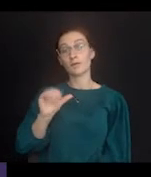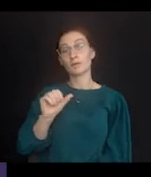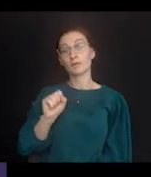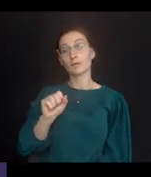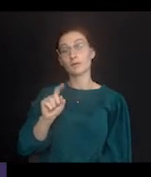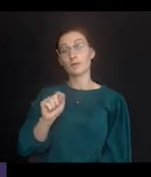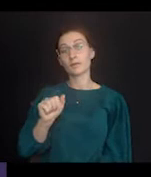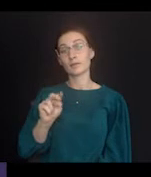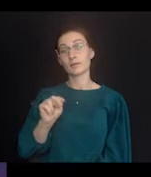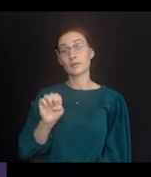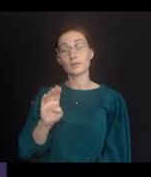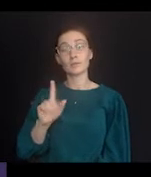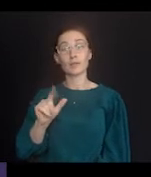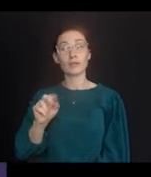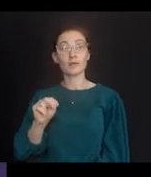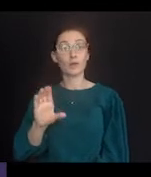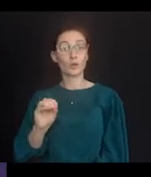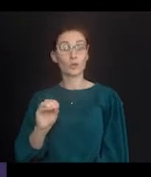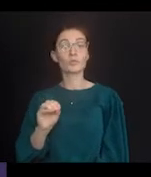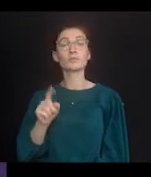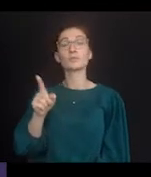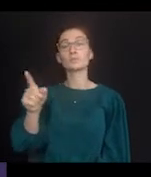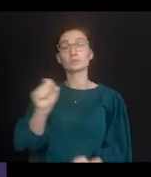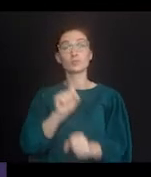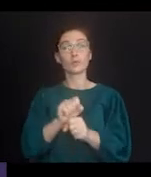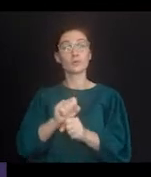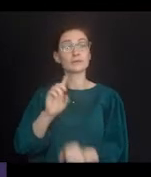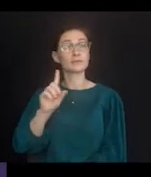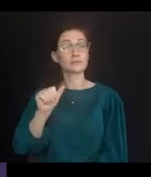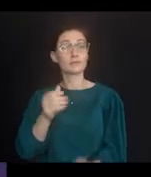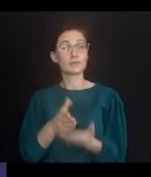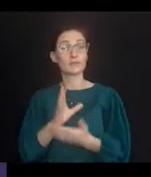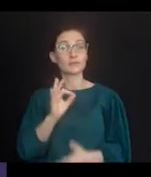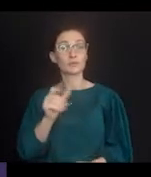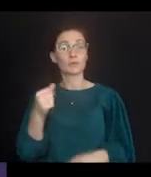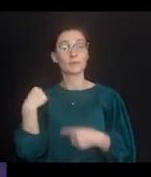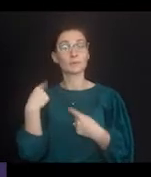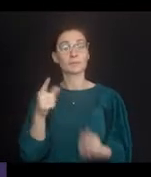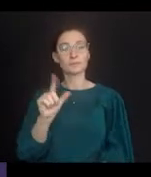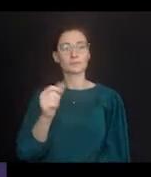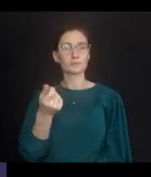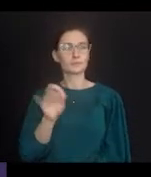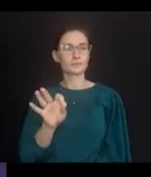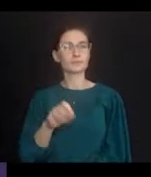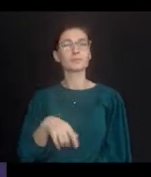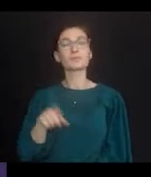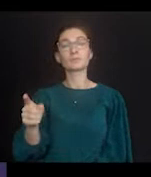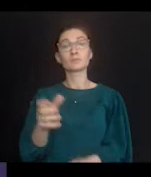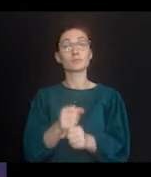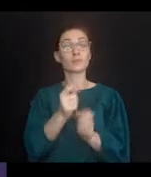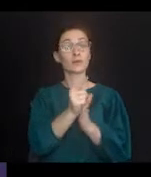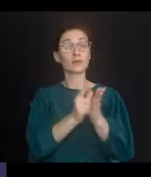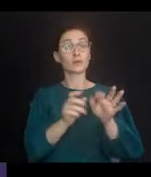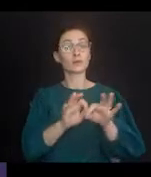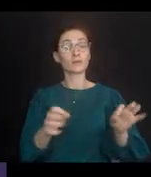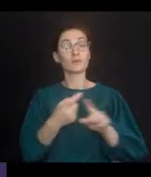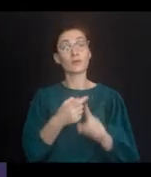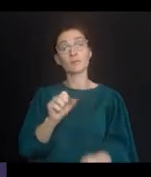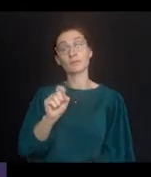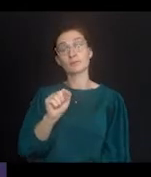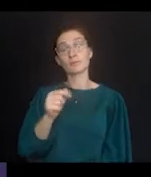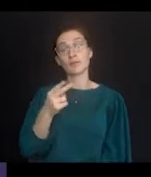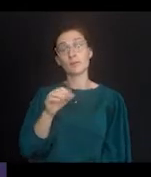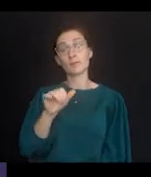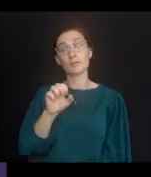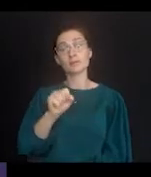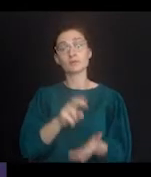About your presenter, Ms. Karam Castane-Blanco. Ms. Castane-Blanco has worked with Disability Rights Florida since 2019. She received